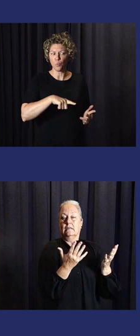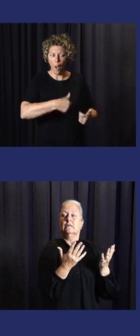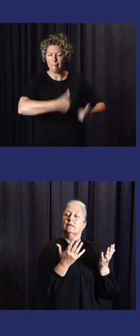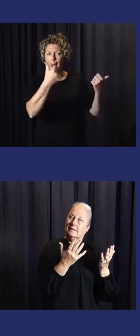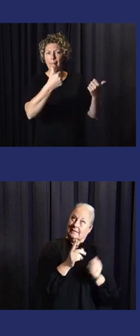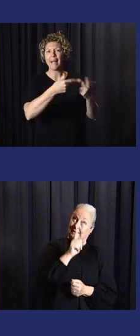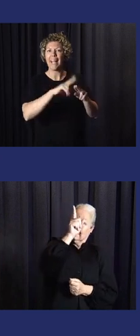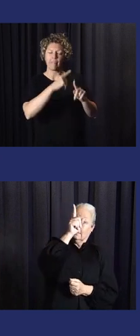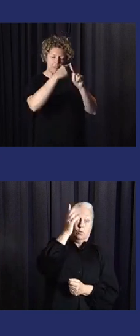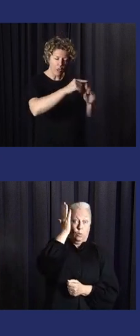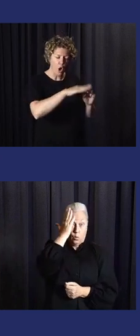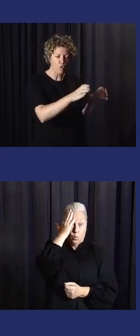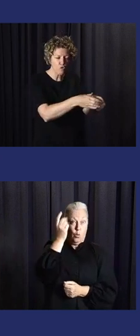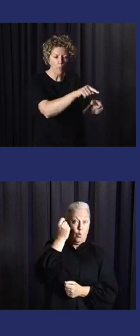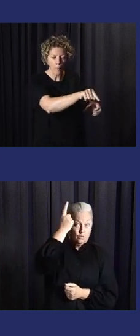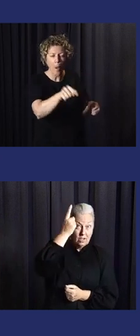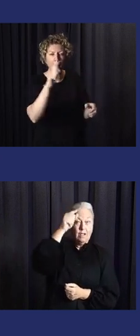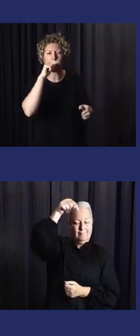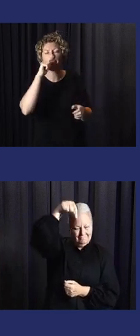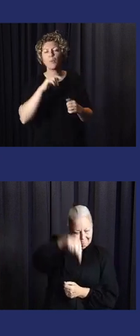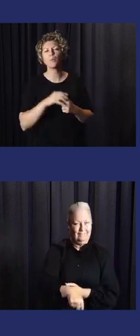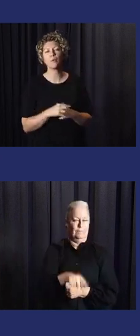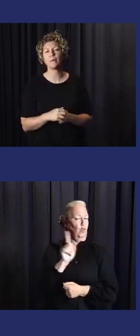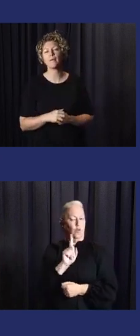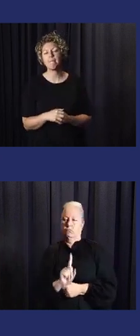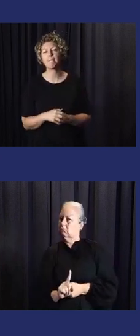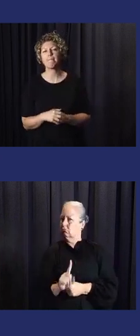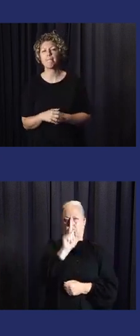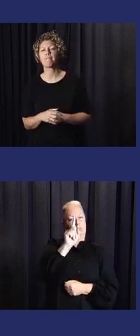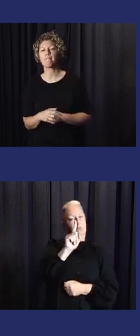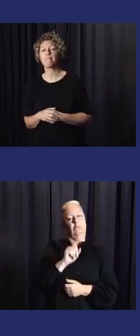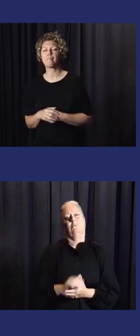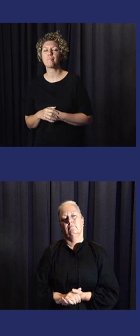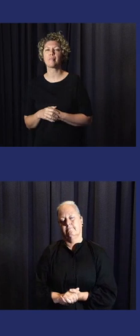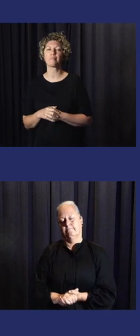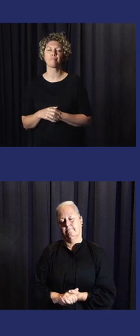people to protect them. So it needs to stop top-down, and then we'll know it's a success.